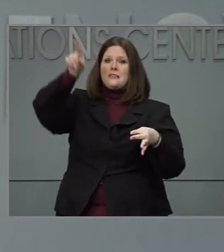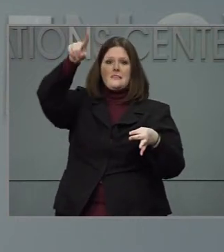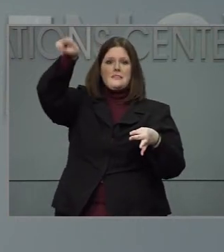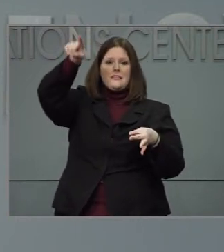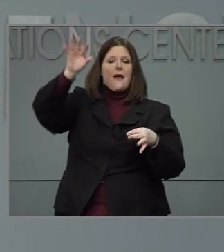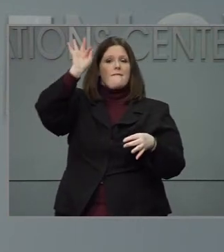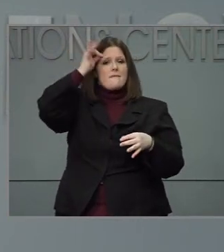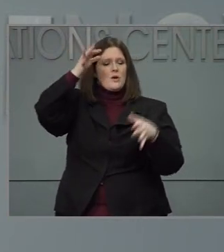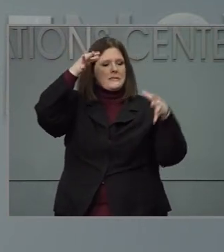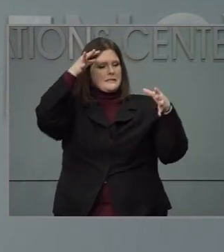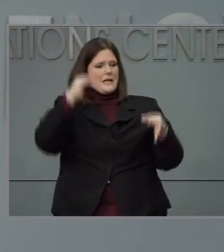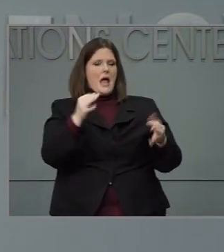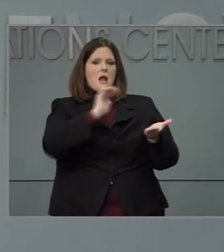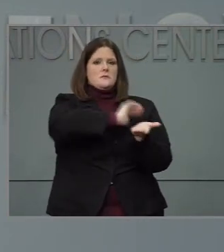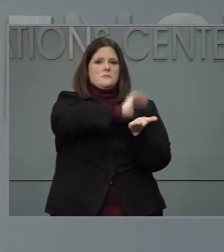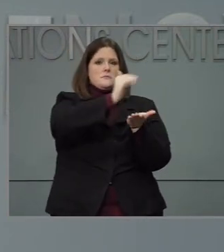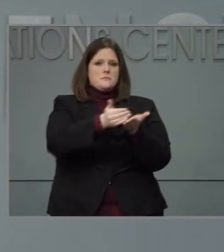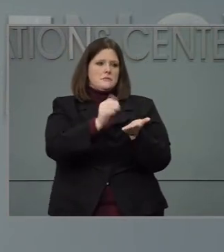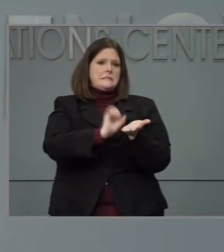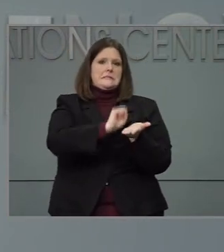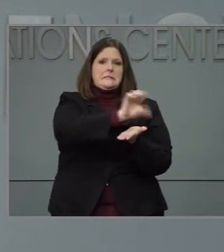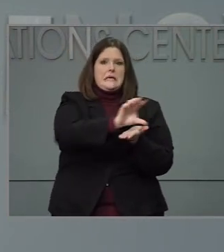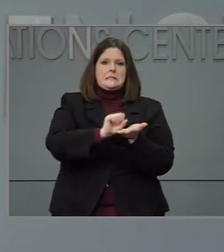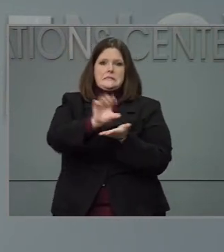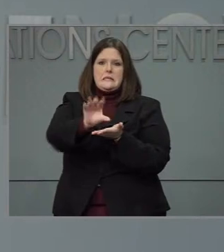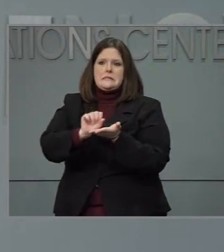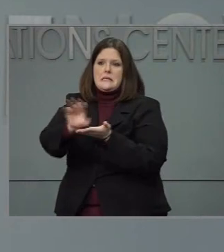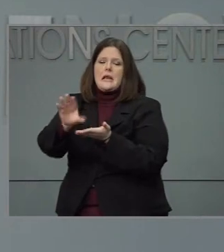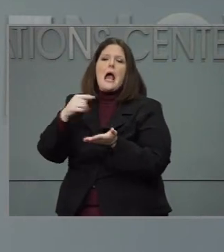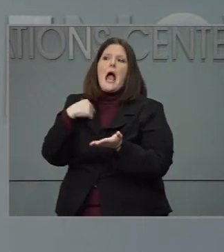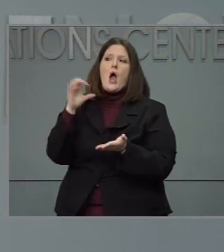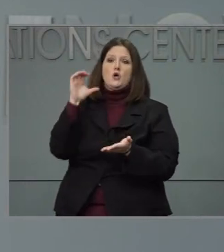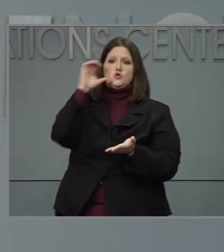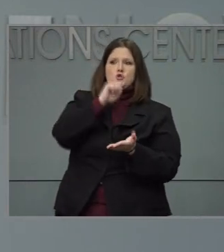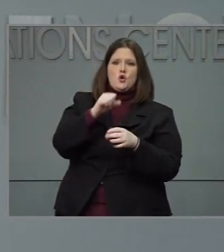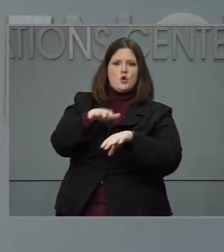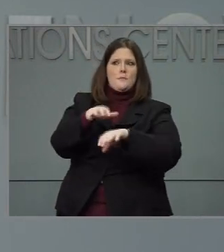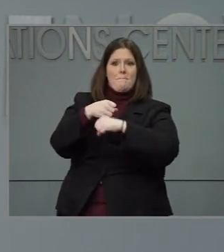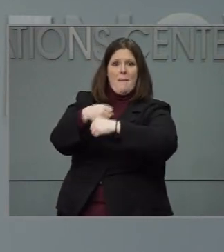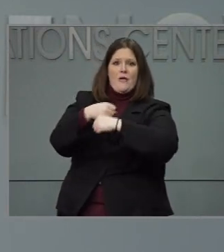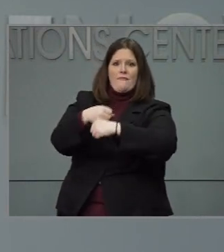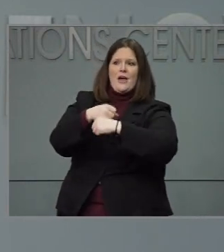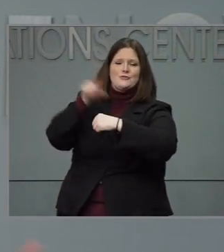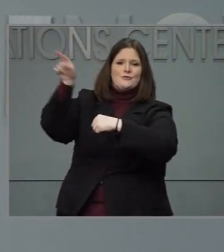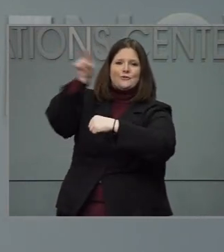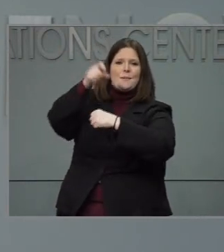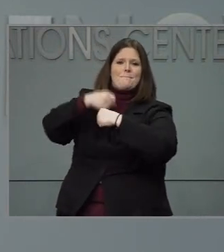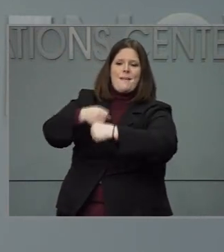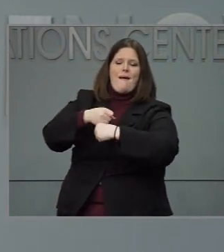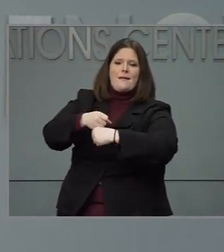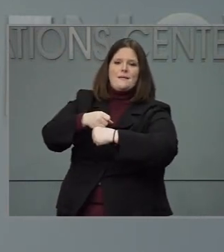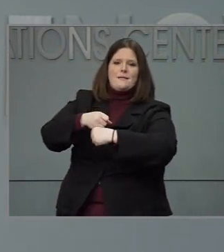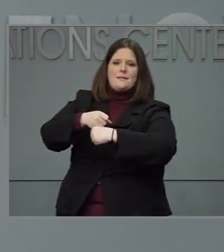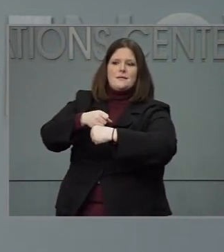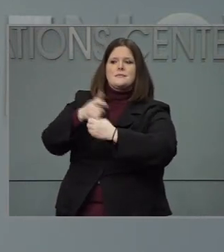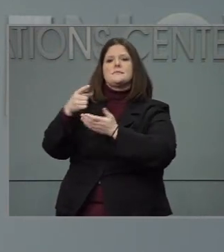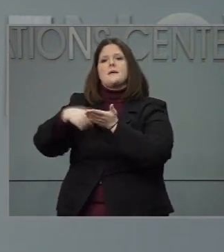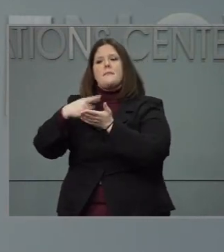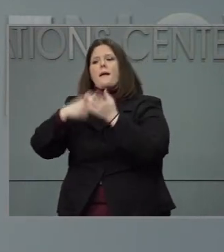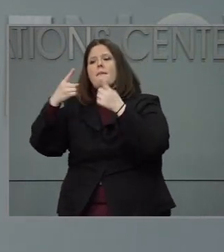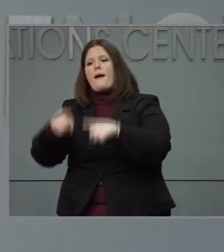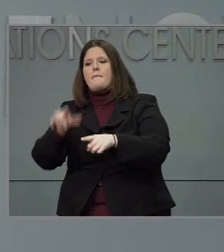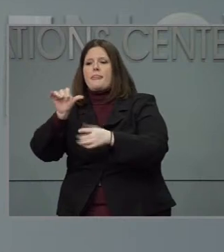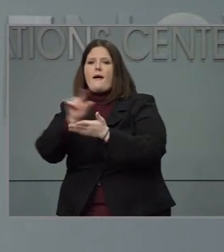in the first couple of weeks. I assume that that is related to the manufacturing and production of this, that they had more produced and